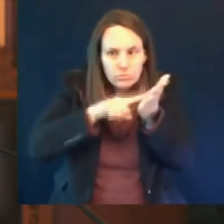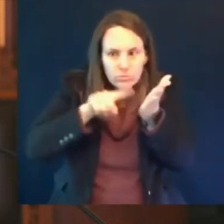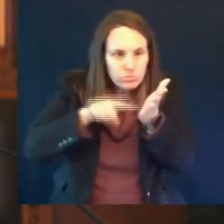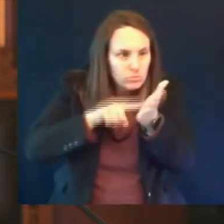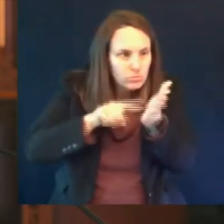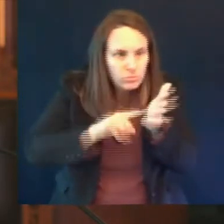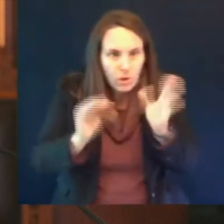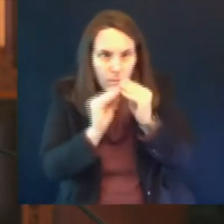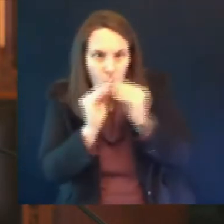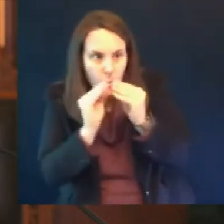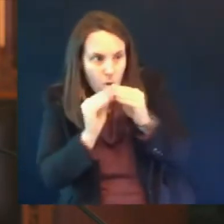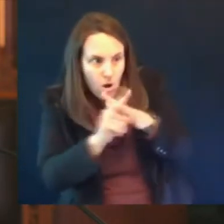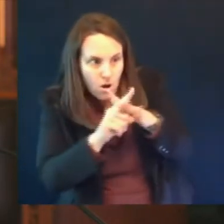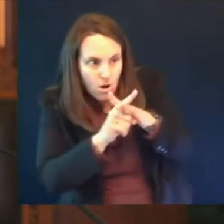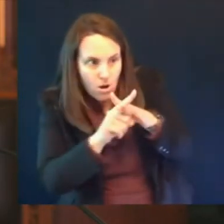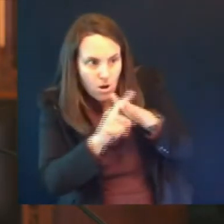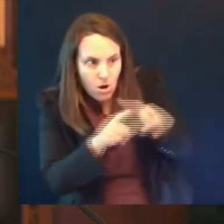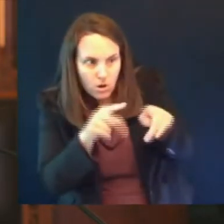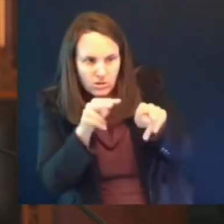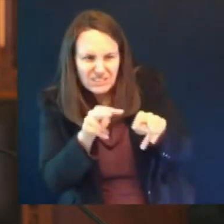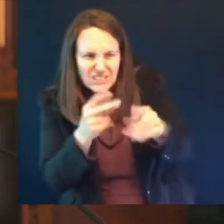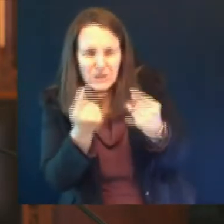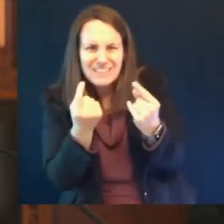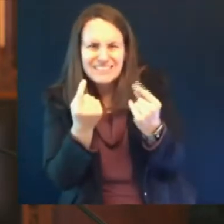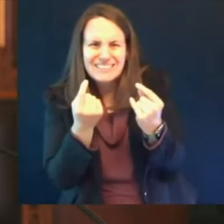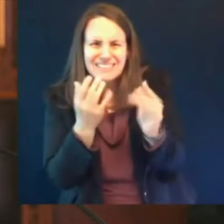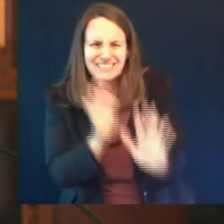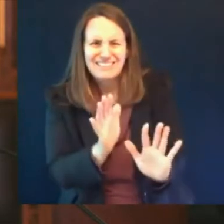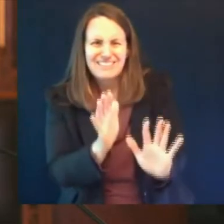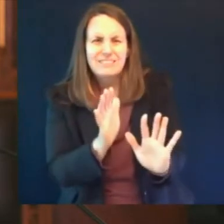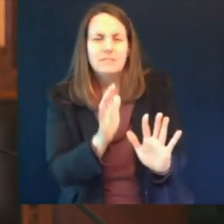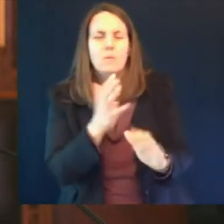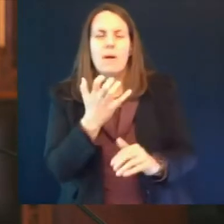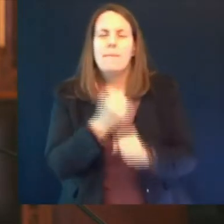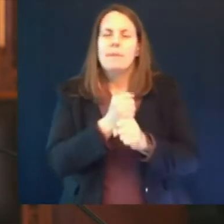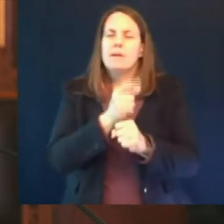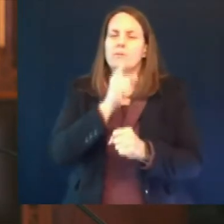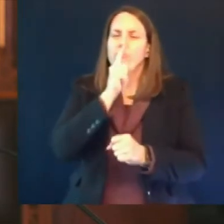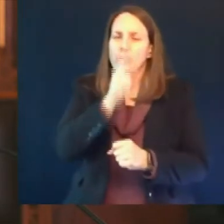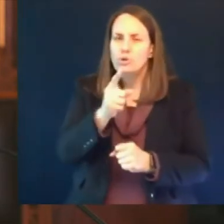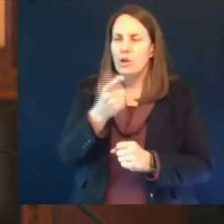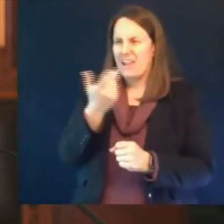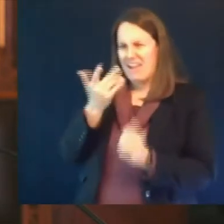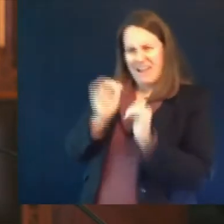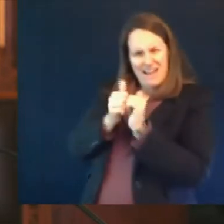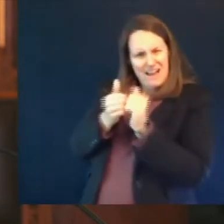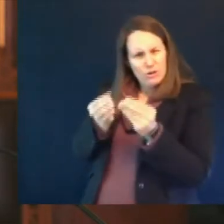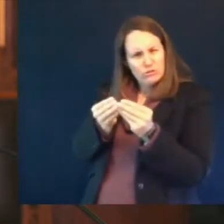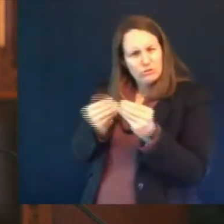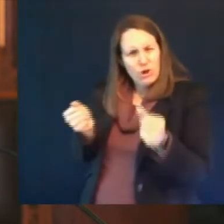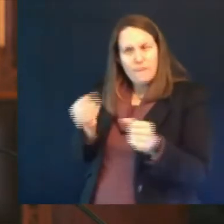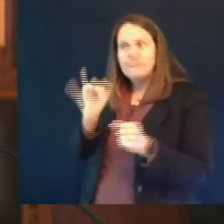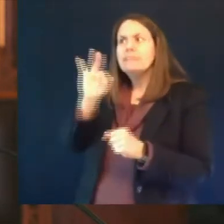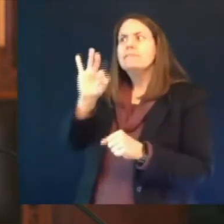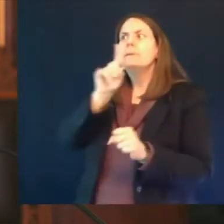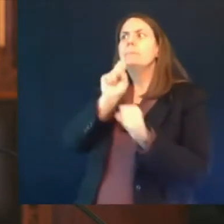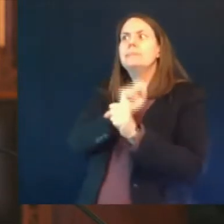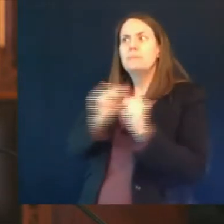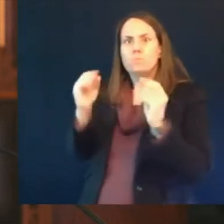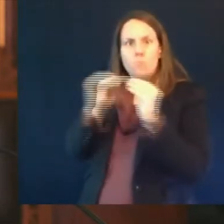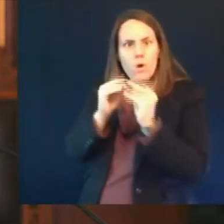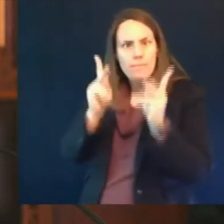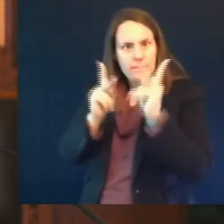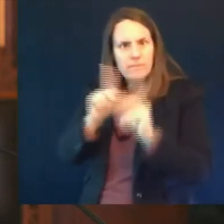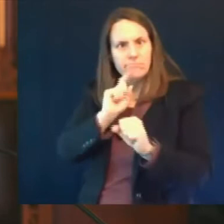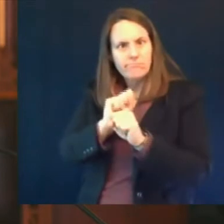our health care providers for treating them if they occur so we're very hopeful that this will be a fairly short pause and we'll be